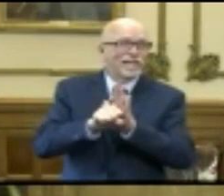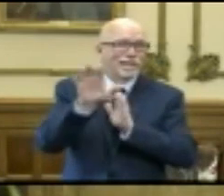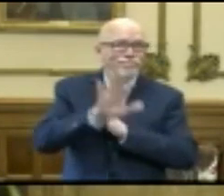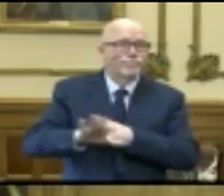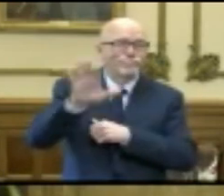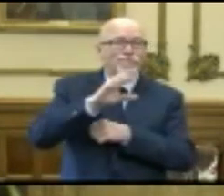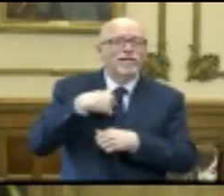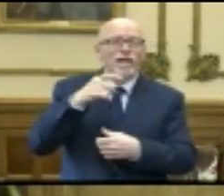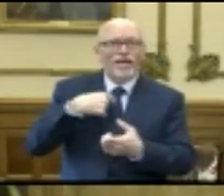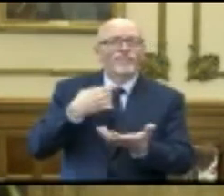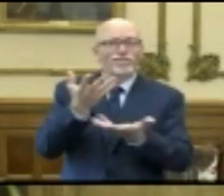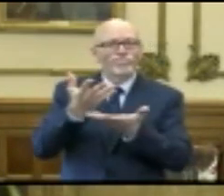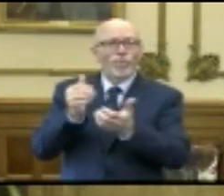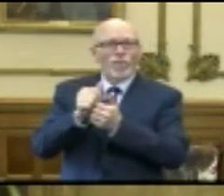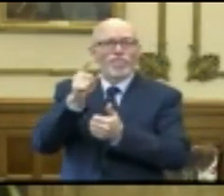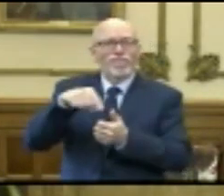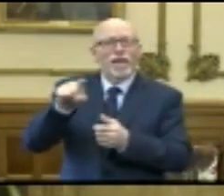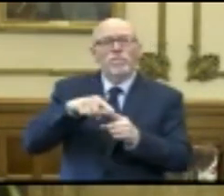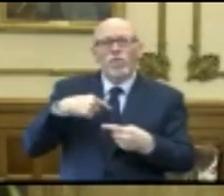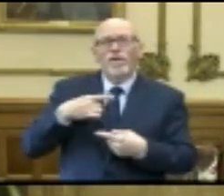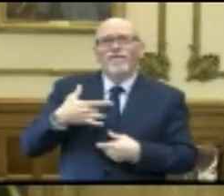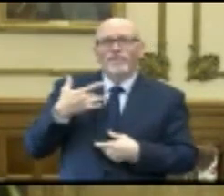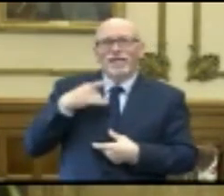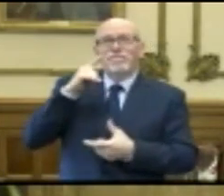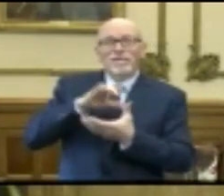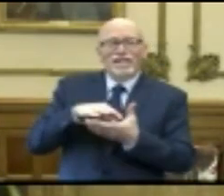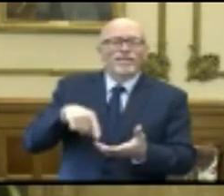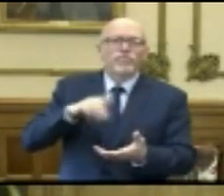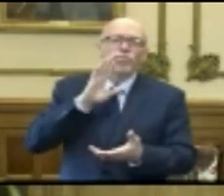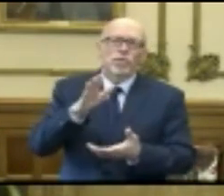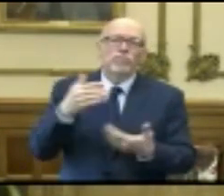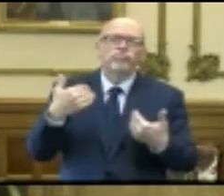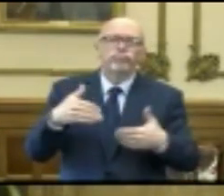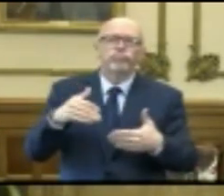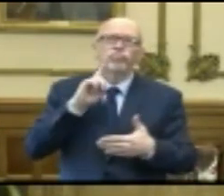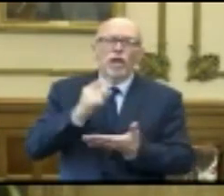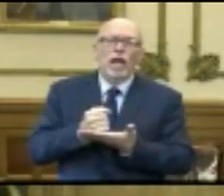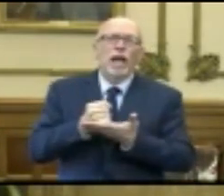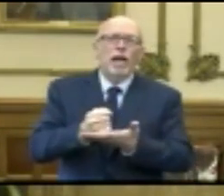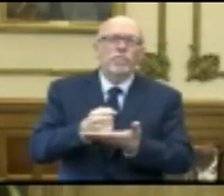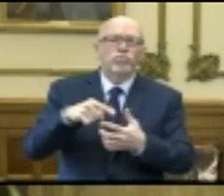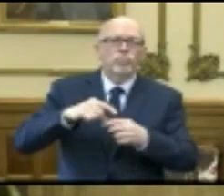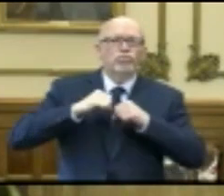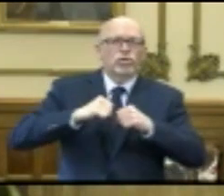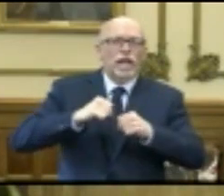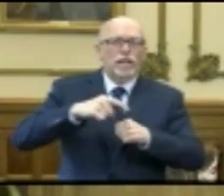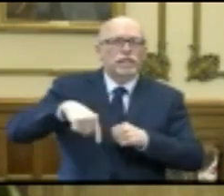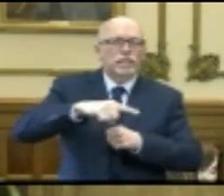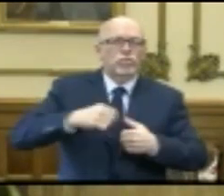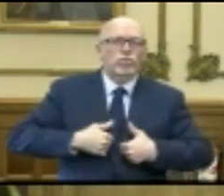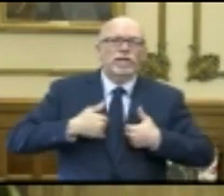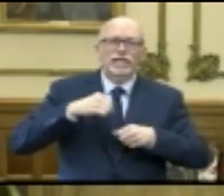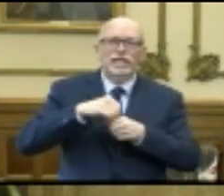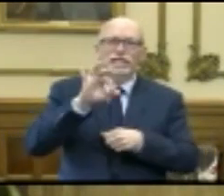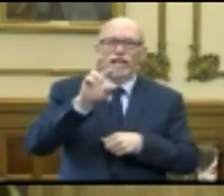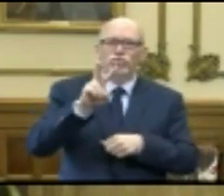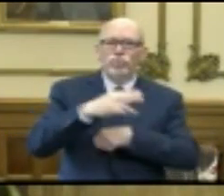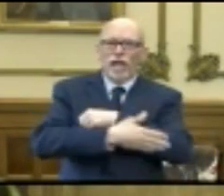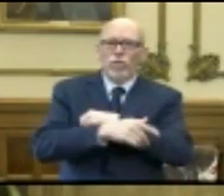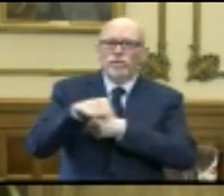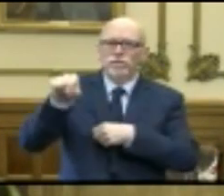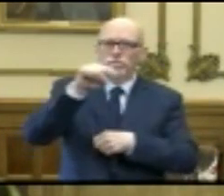with them, but we fully believe that this is a necessary step to help to further protect the vulnerable residents in our 92 counties.